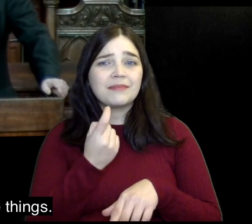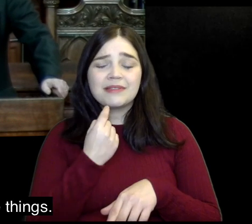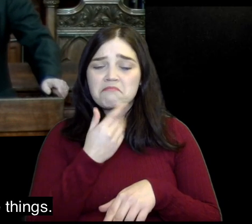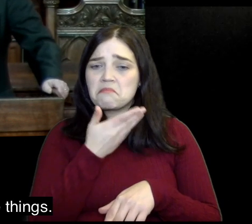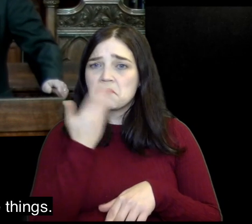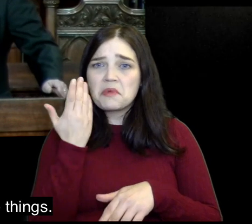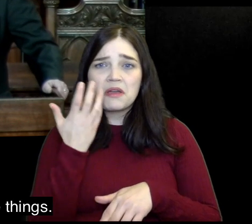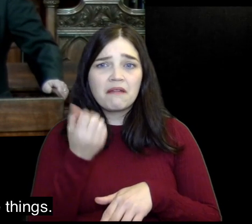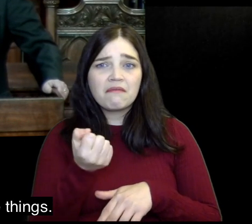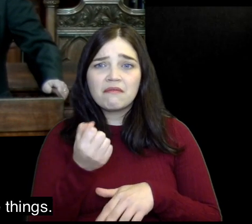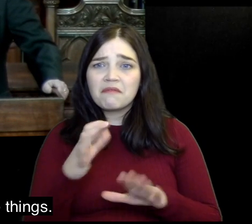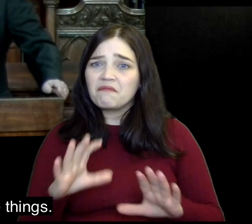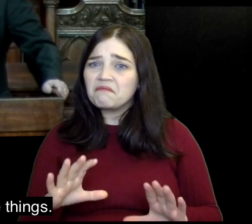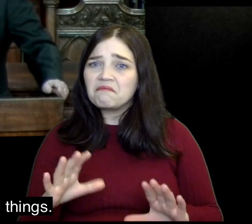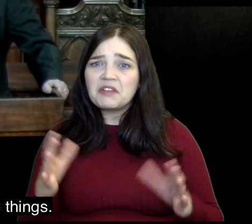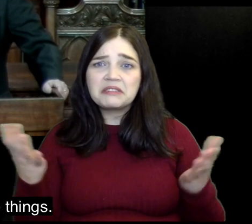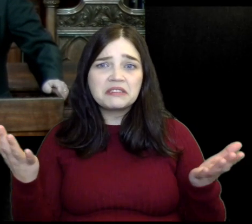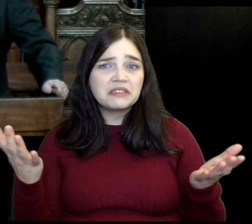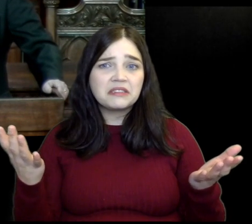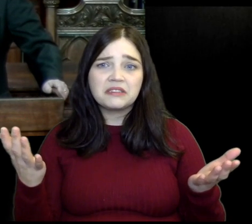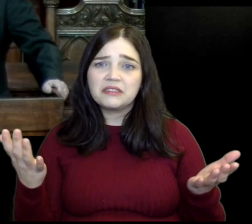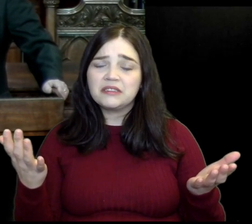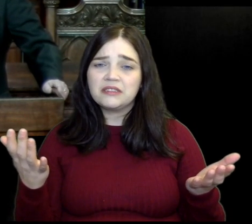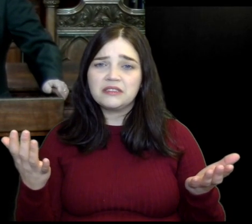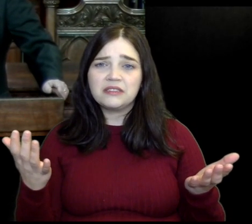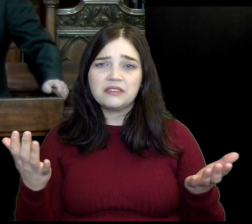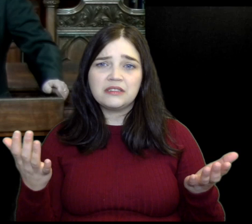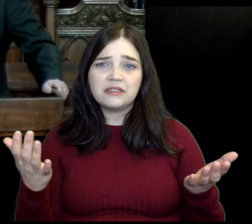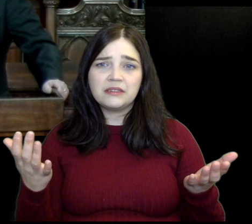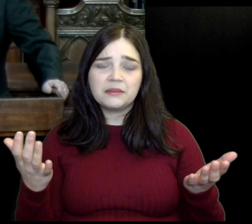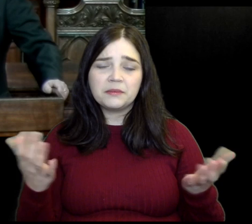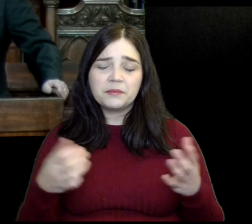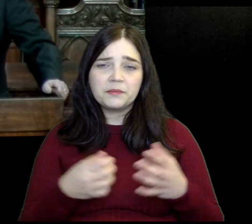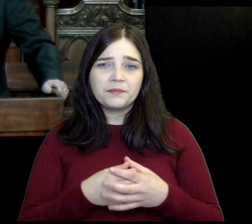and even there the widow comes and says I don't have these things